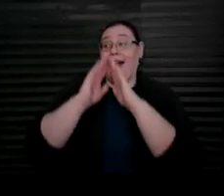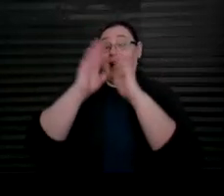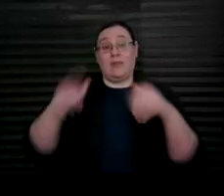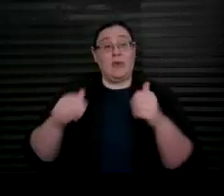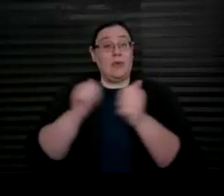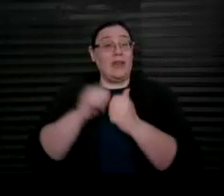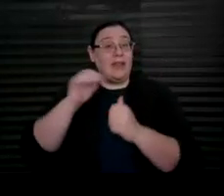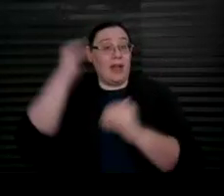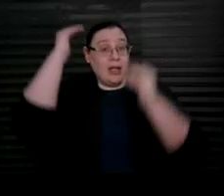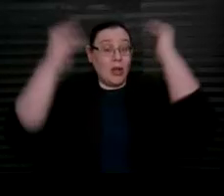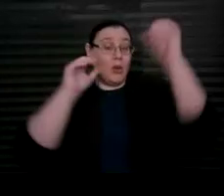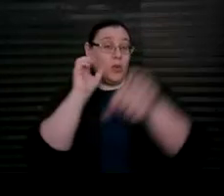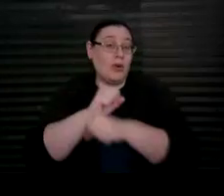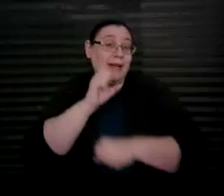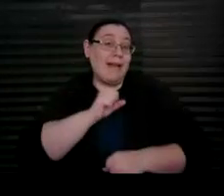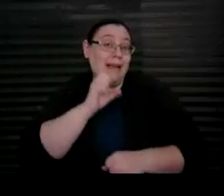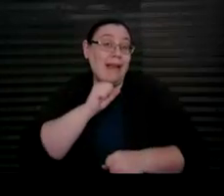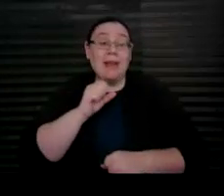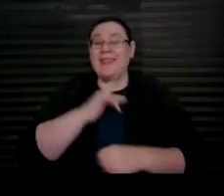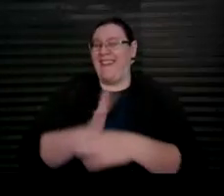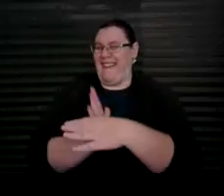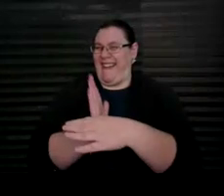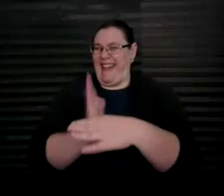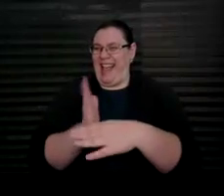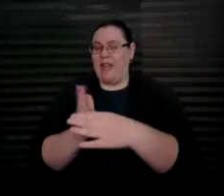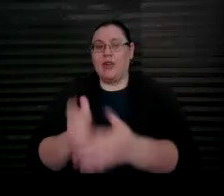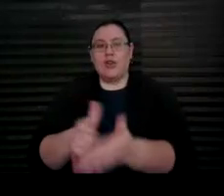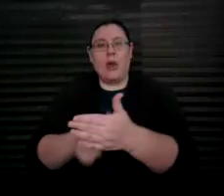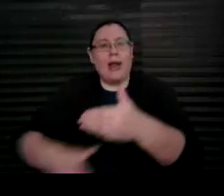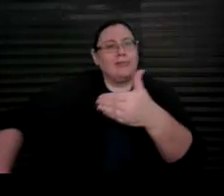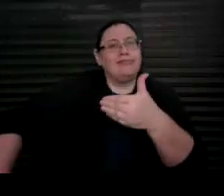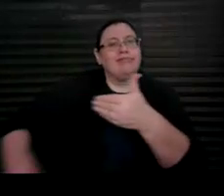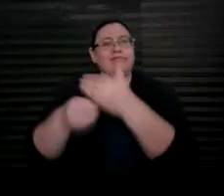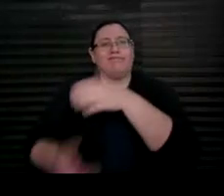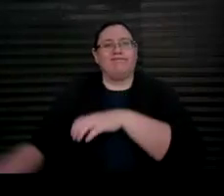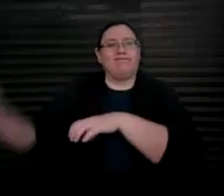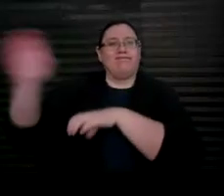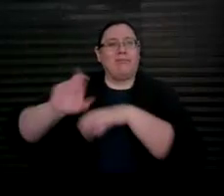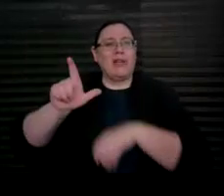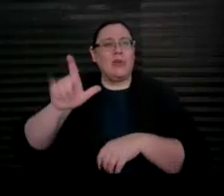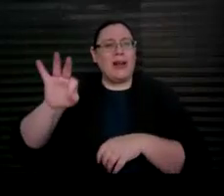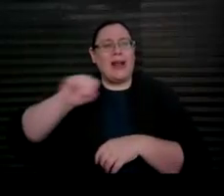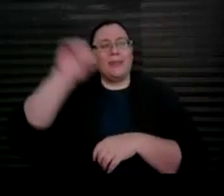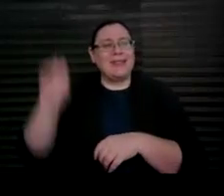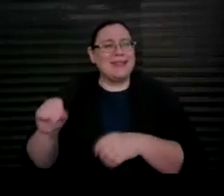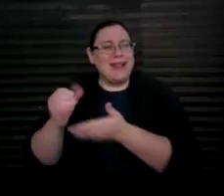adult require, on average, 29% more income each year